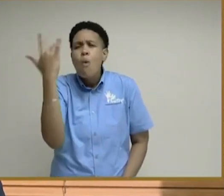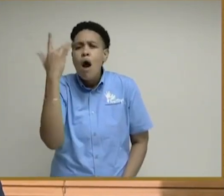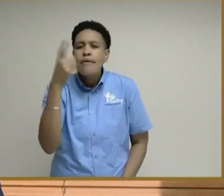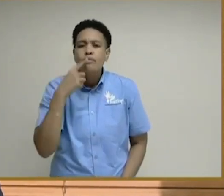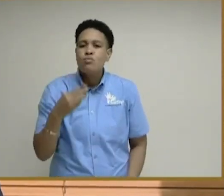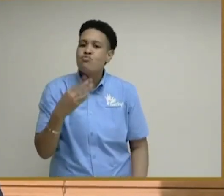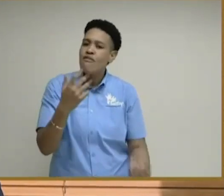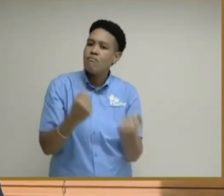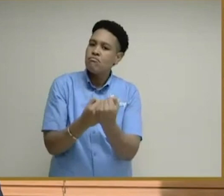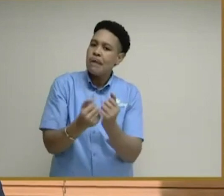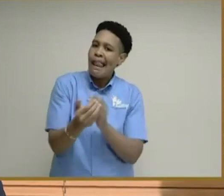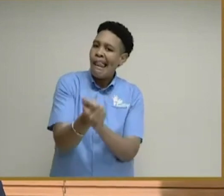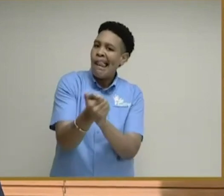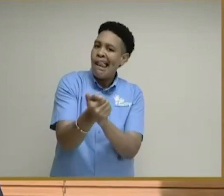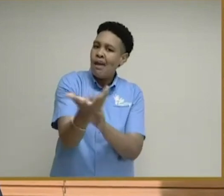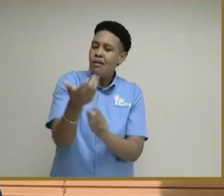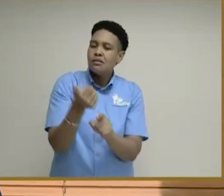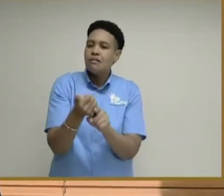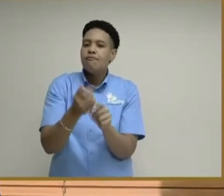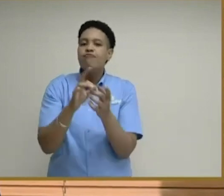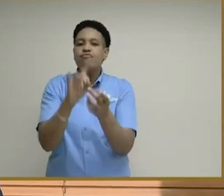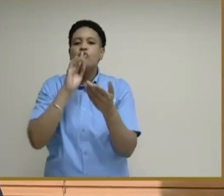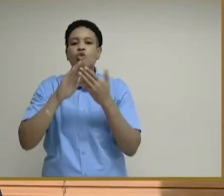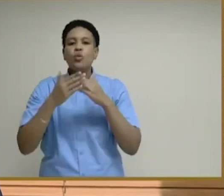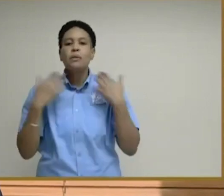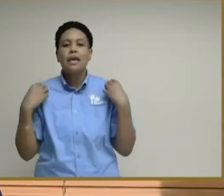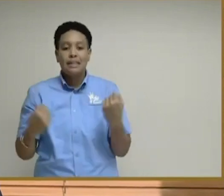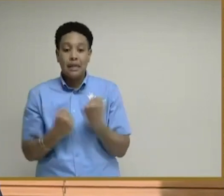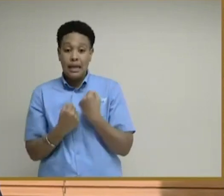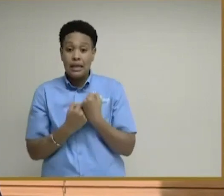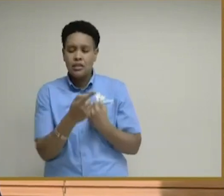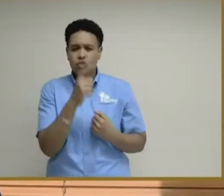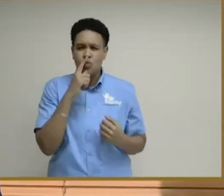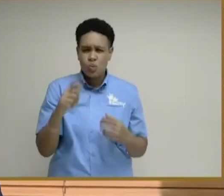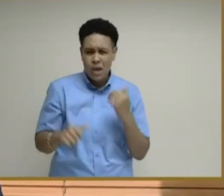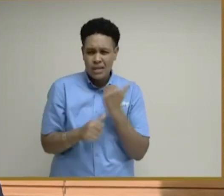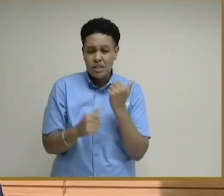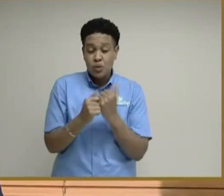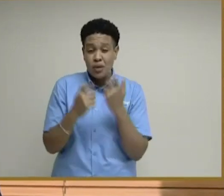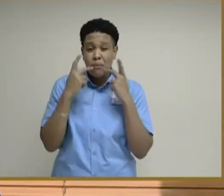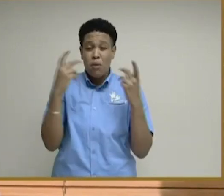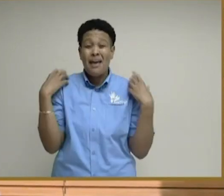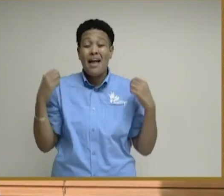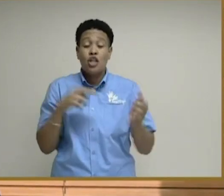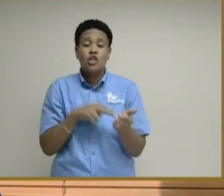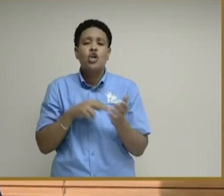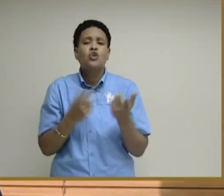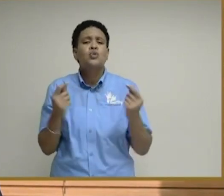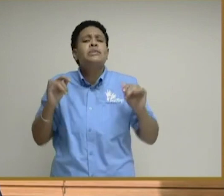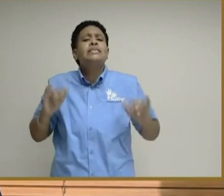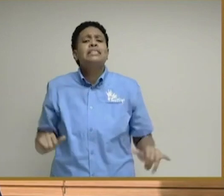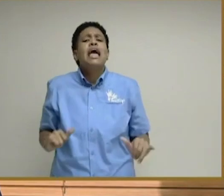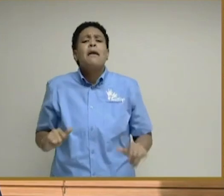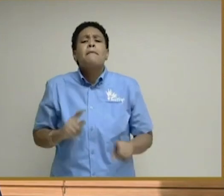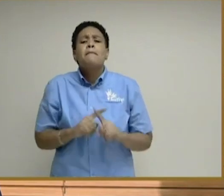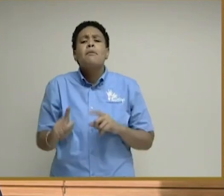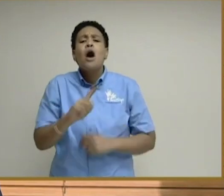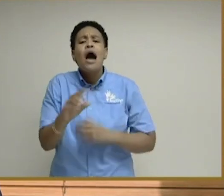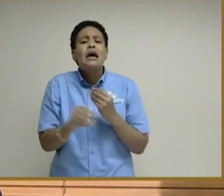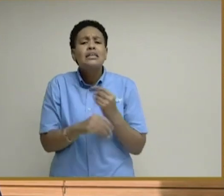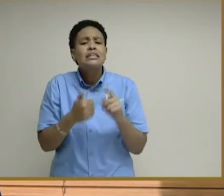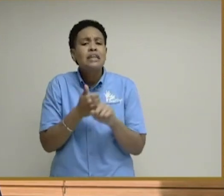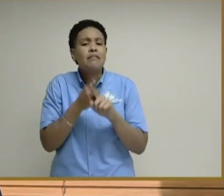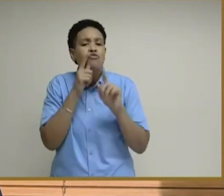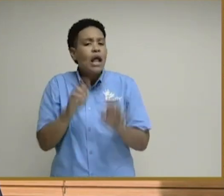leadership in terms of, you know, the community health aides to assist with that. Public health nurses do the same thing. But,